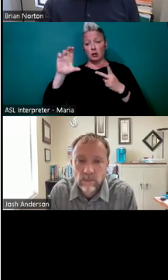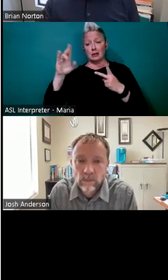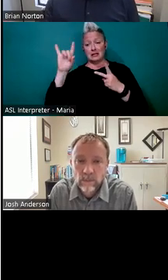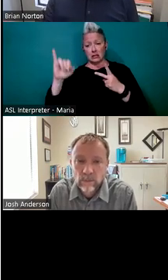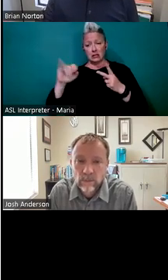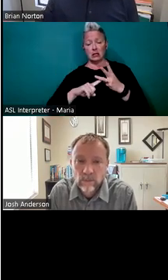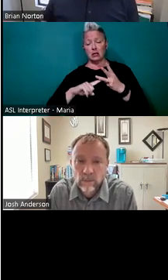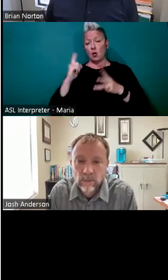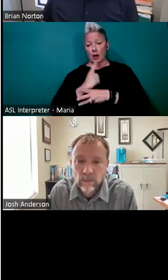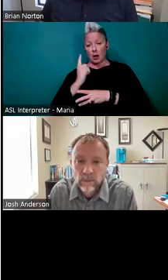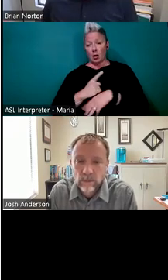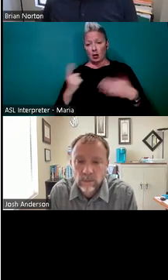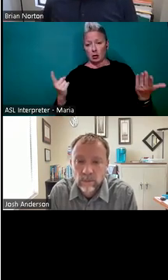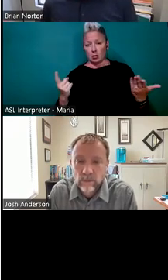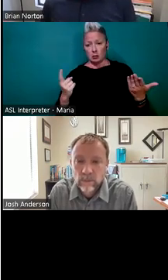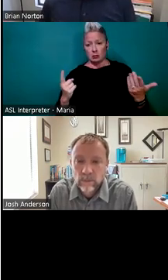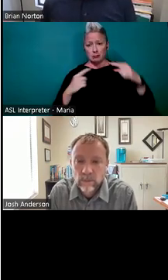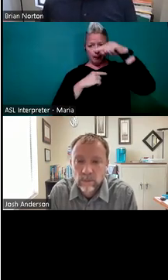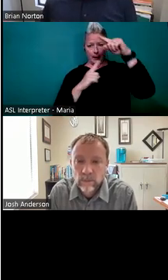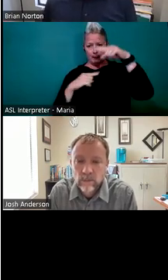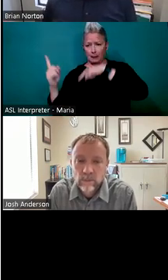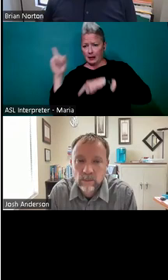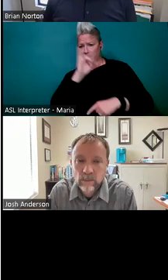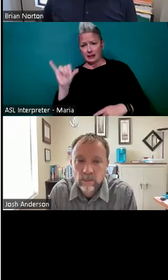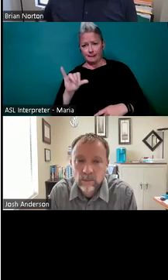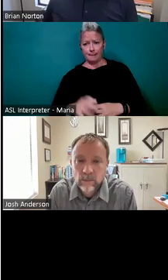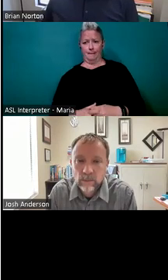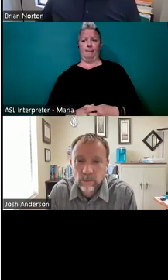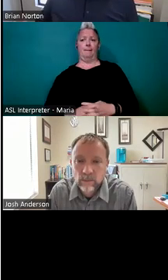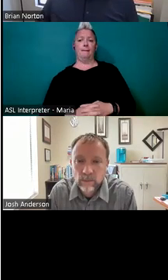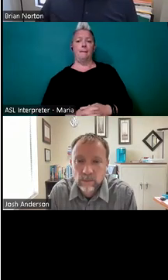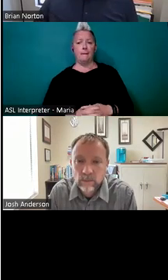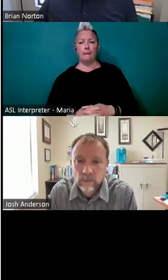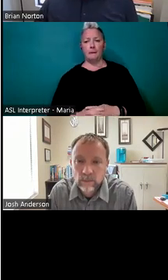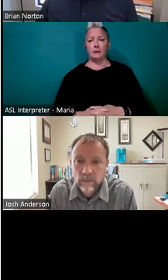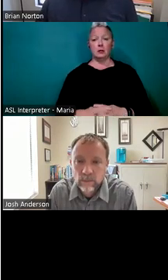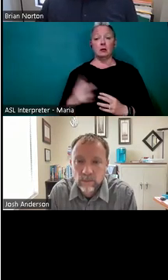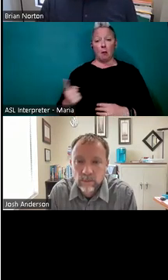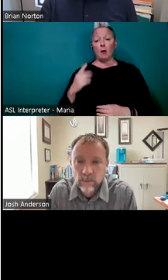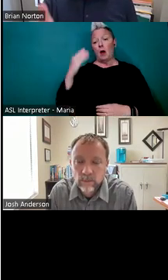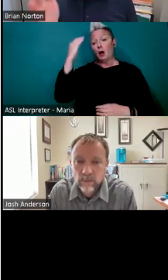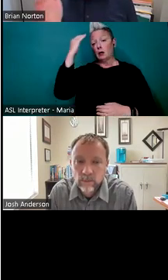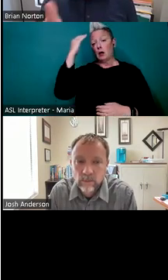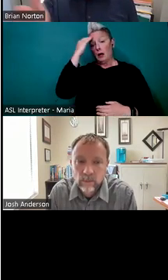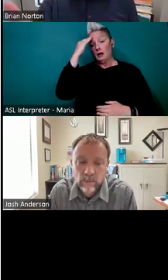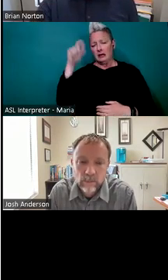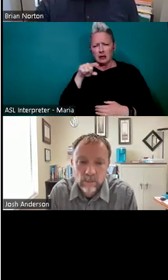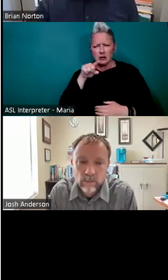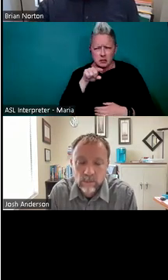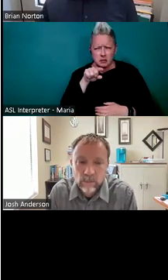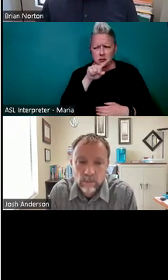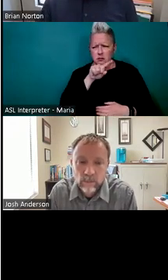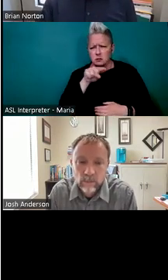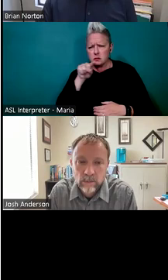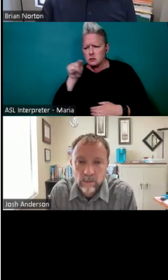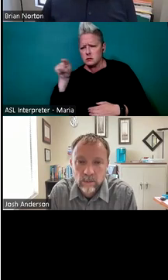regular Fritos. They're all in similarly packaged bags. Um, so someone with a cognitive need might need to be able to distinguish which one's